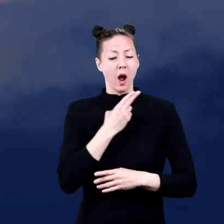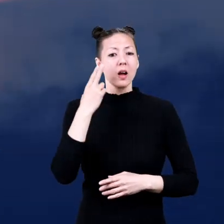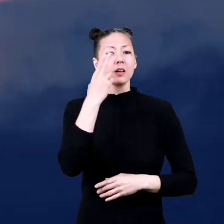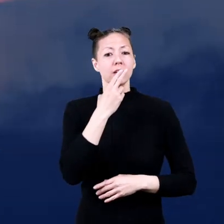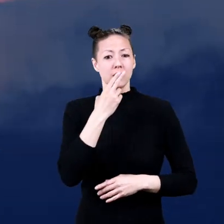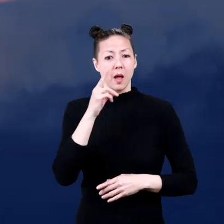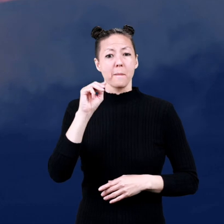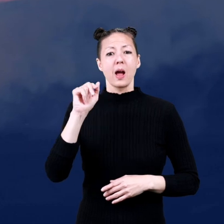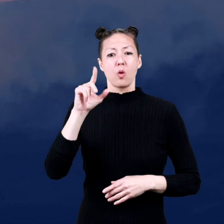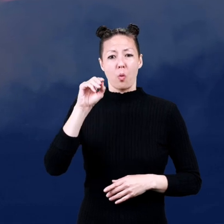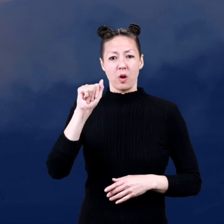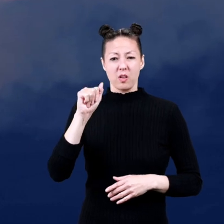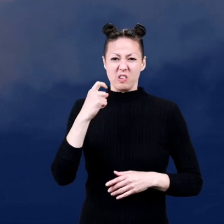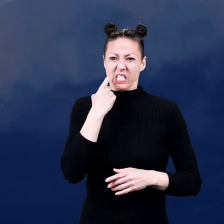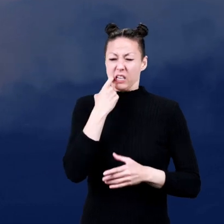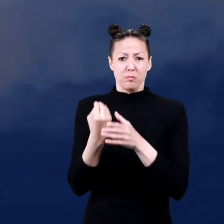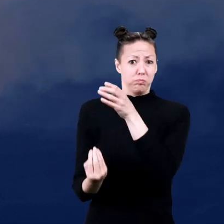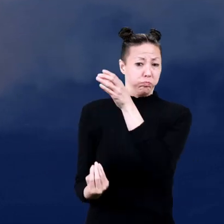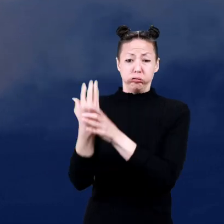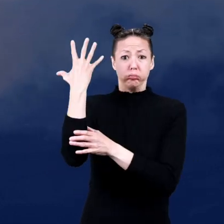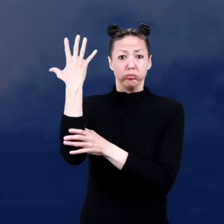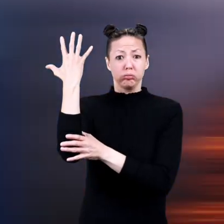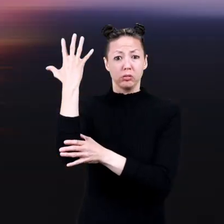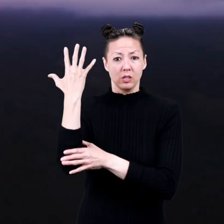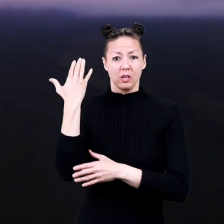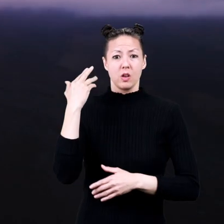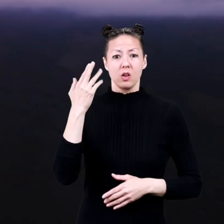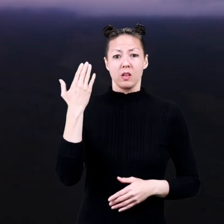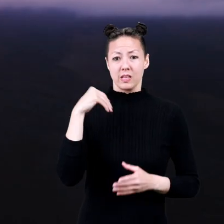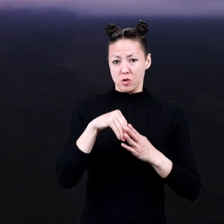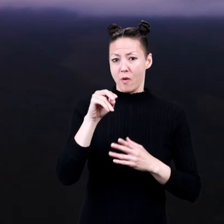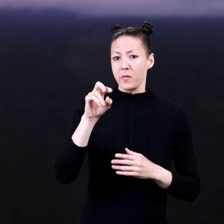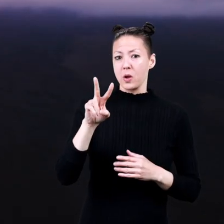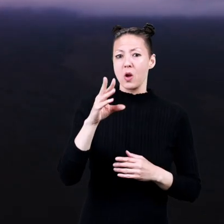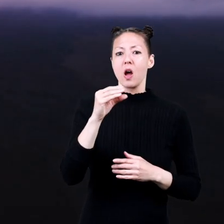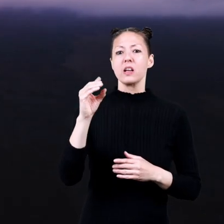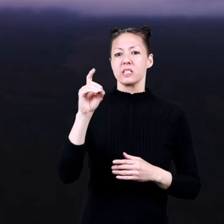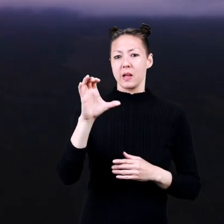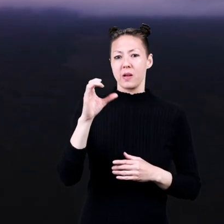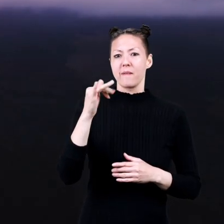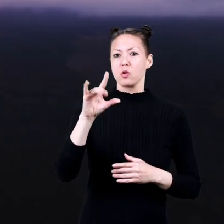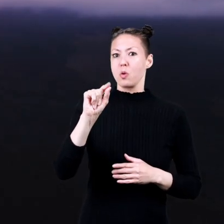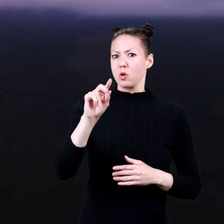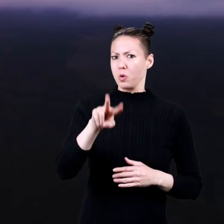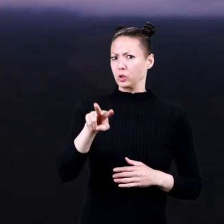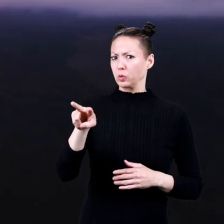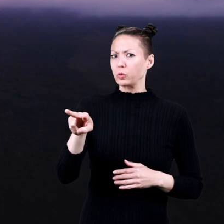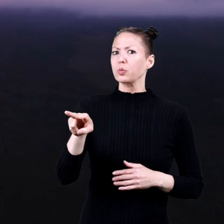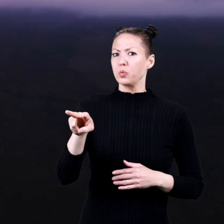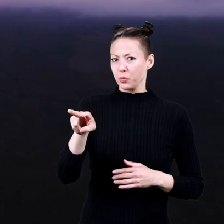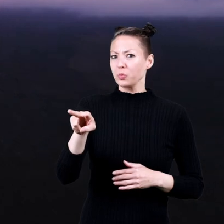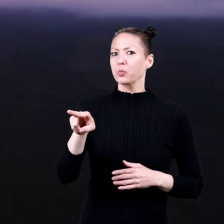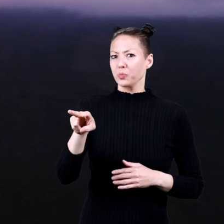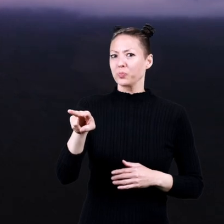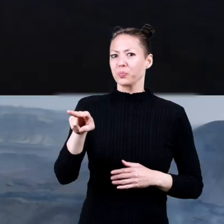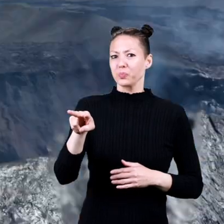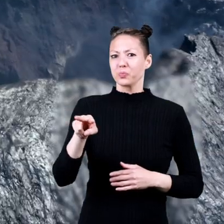mauna loa most recently erupted in november and december of 2022